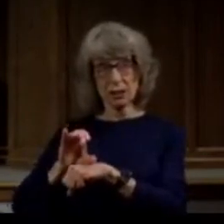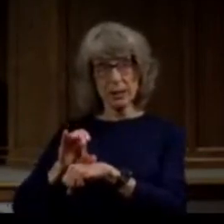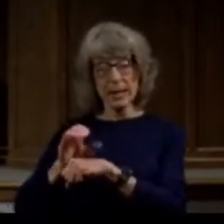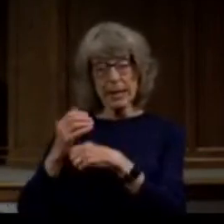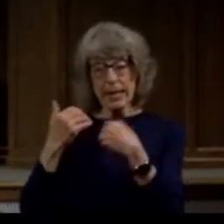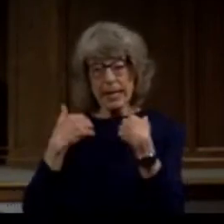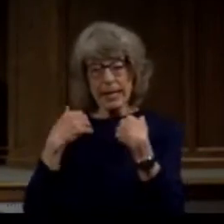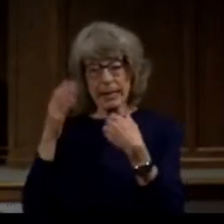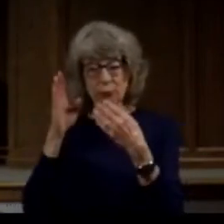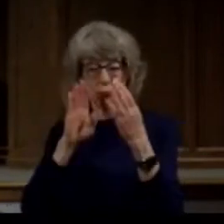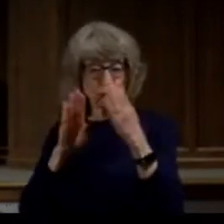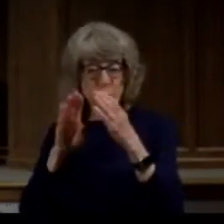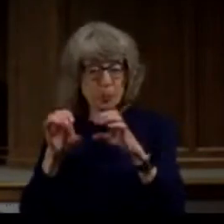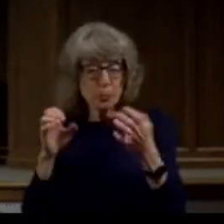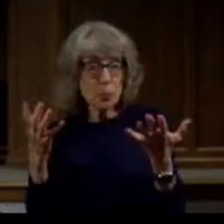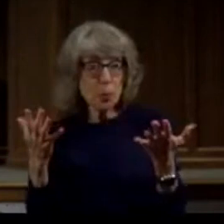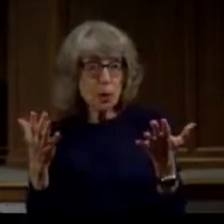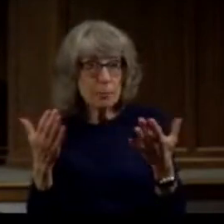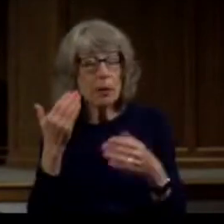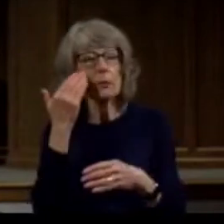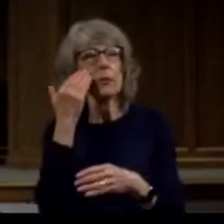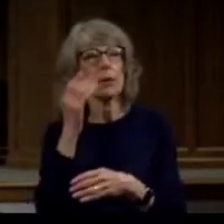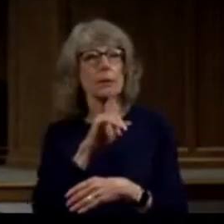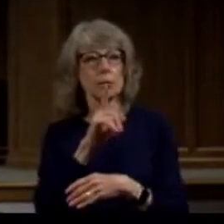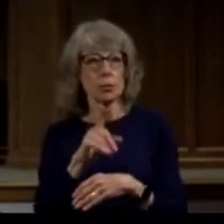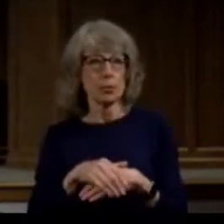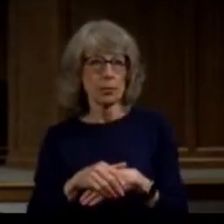one of first Timothy is about false teachers